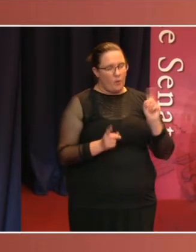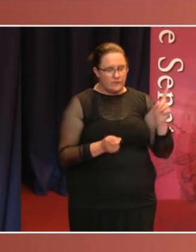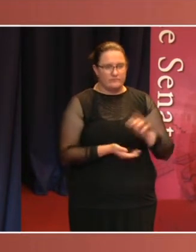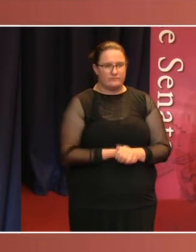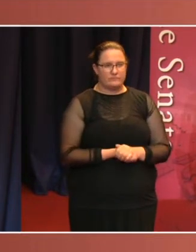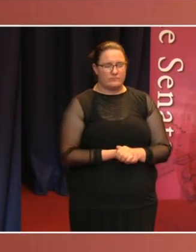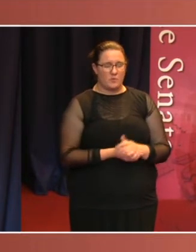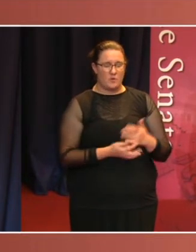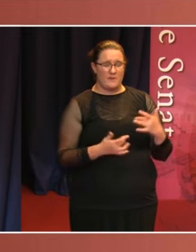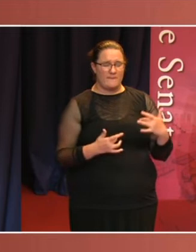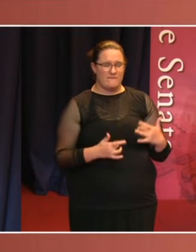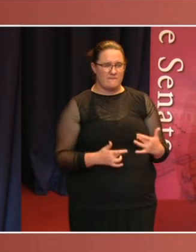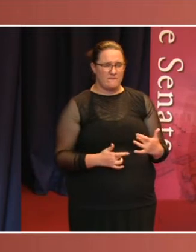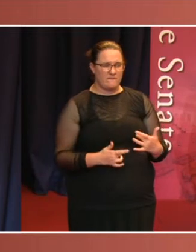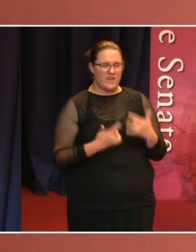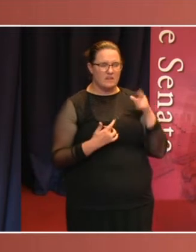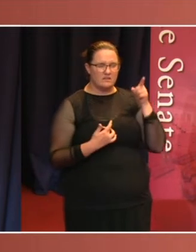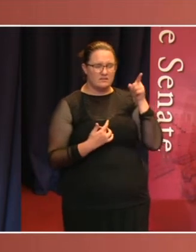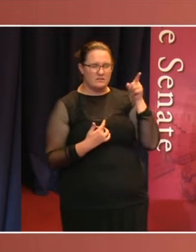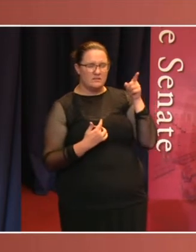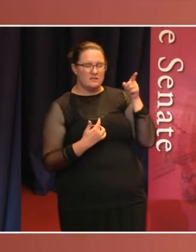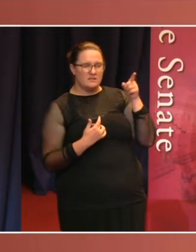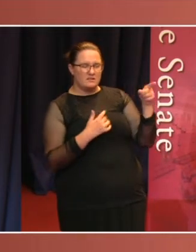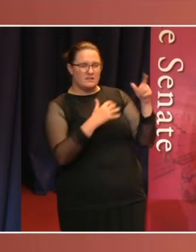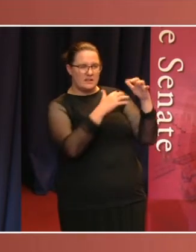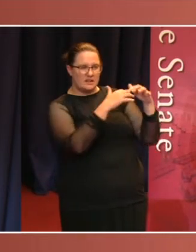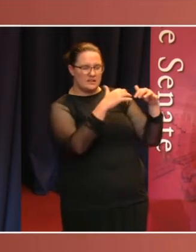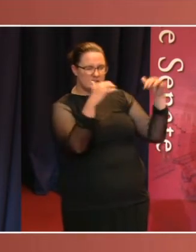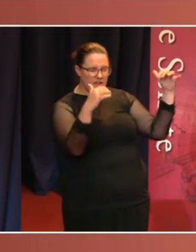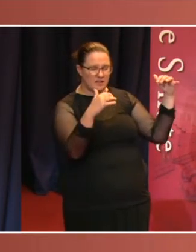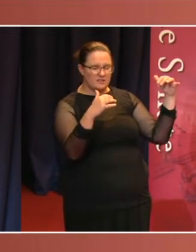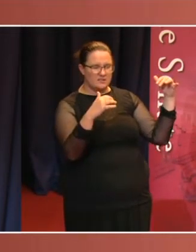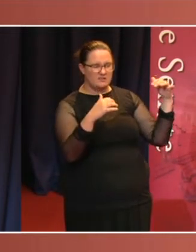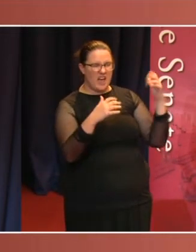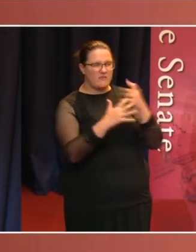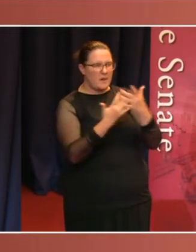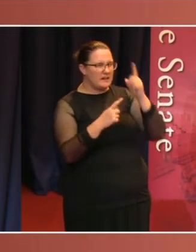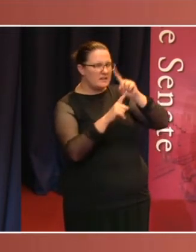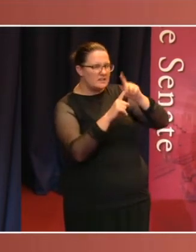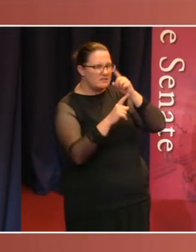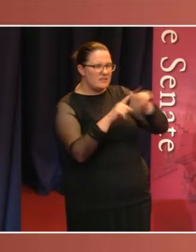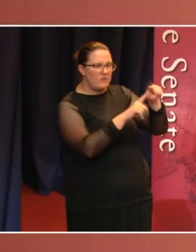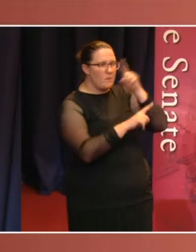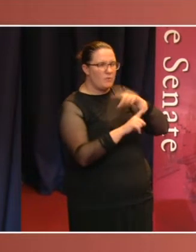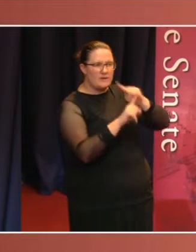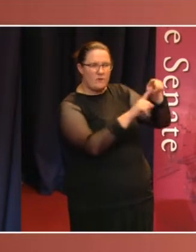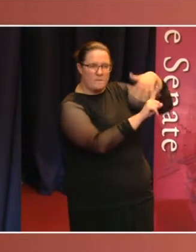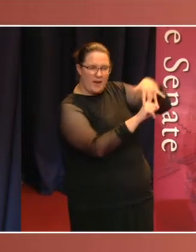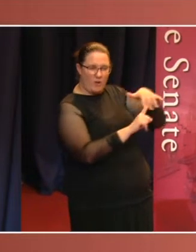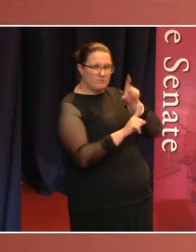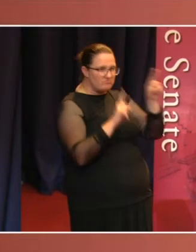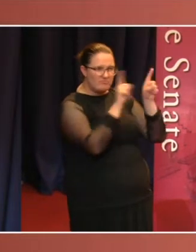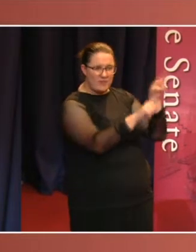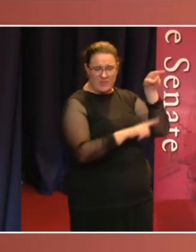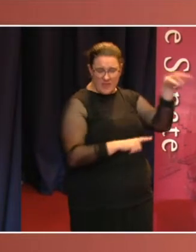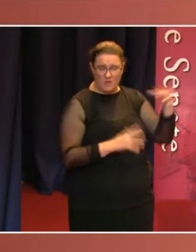one chamber in particular, and that's the Senate, and it's not dwelled upon enough in our public debate about women's representation in